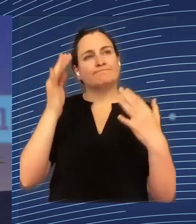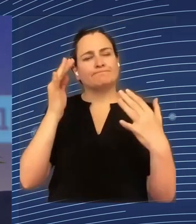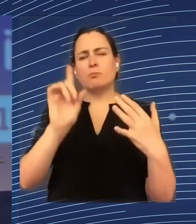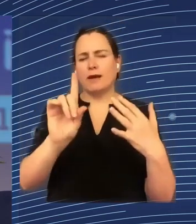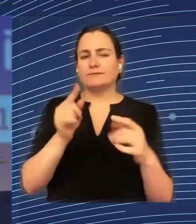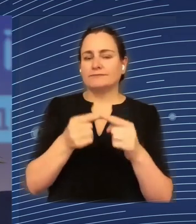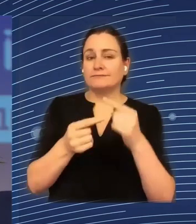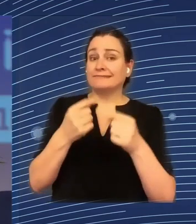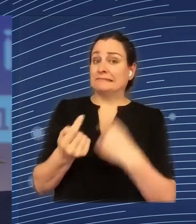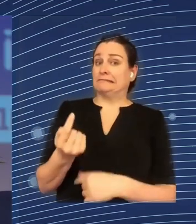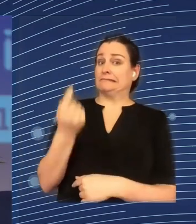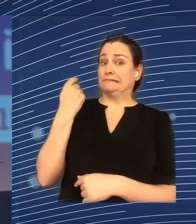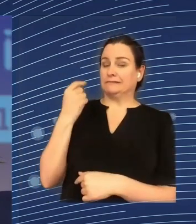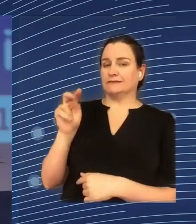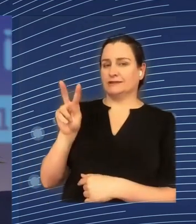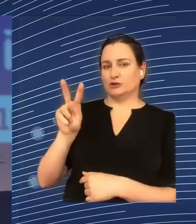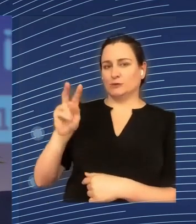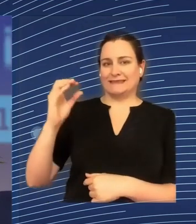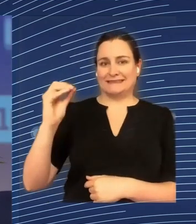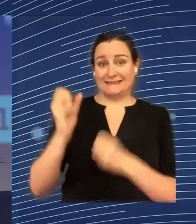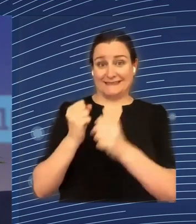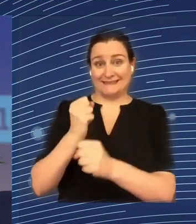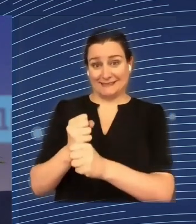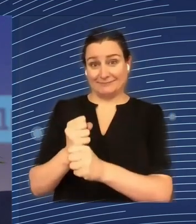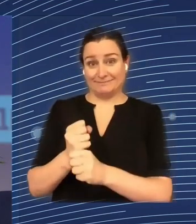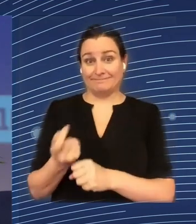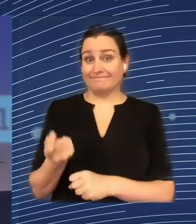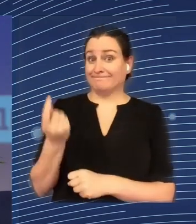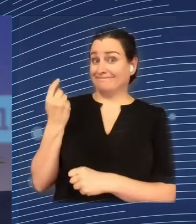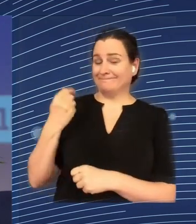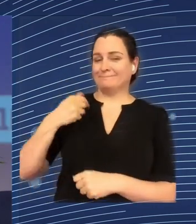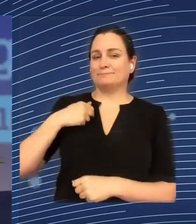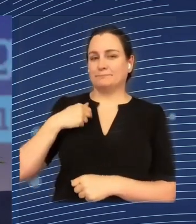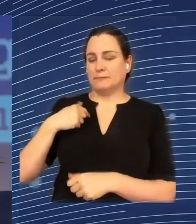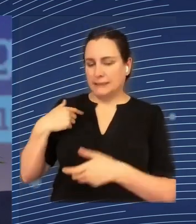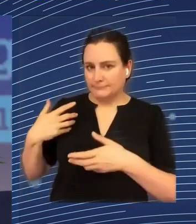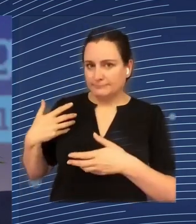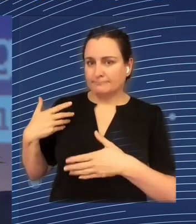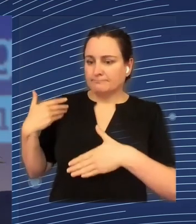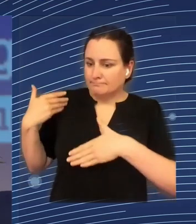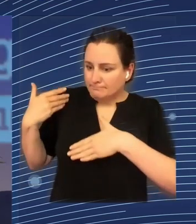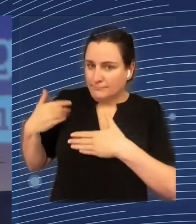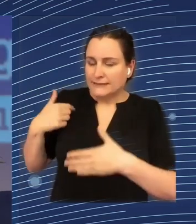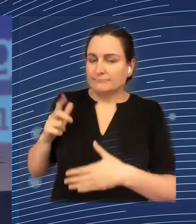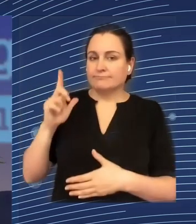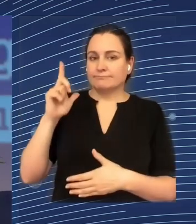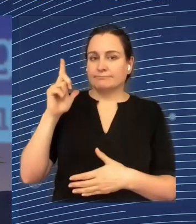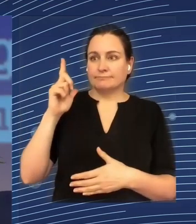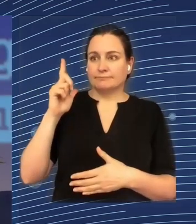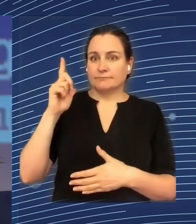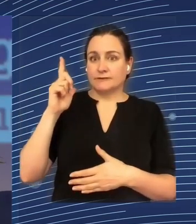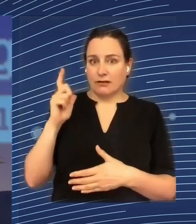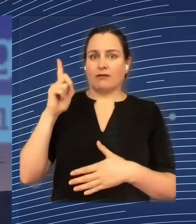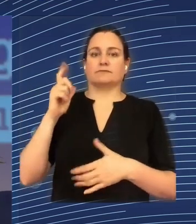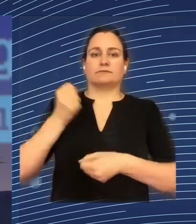ago. So I've started 20 years ago. I've started working in one of the management and control